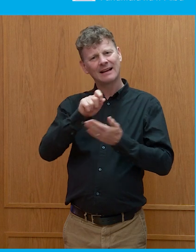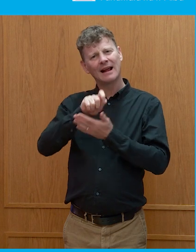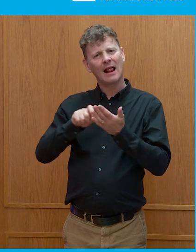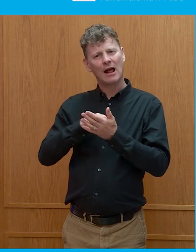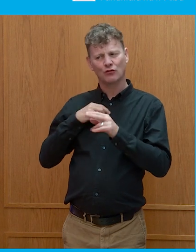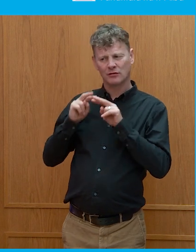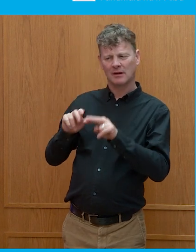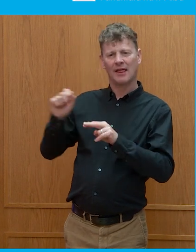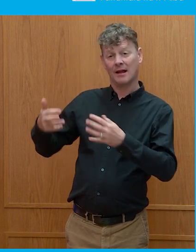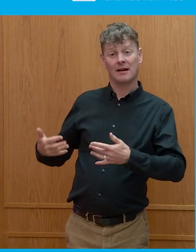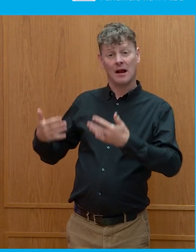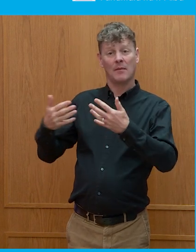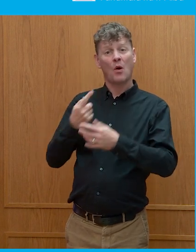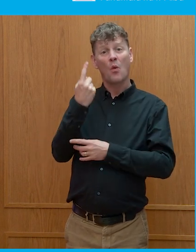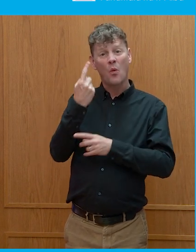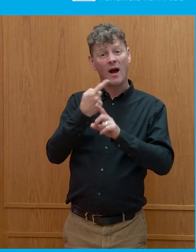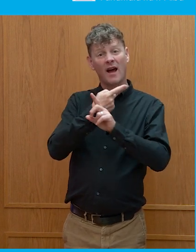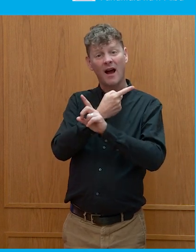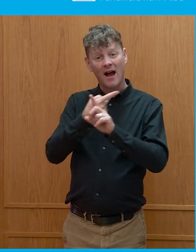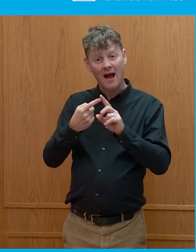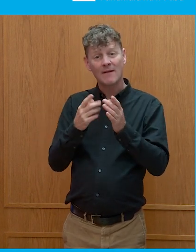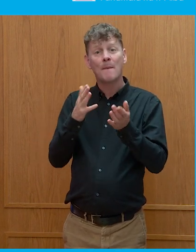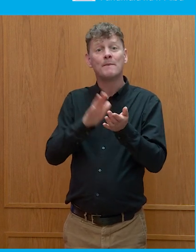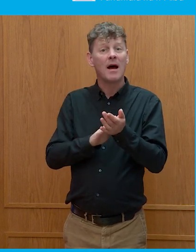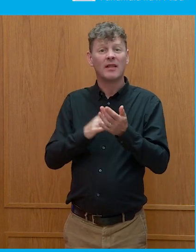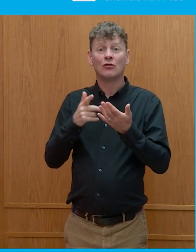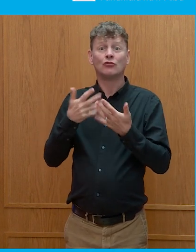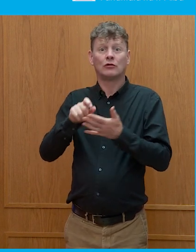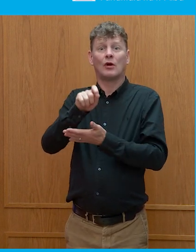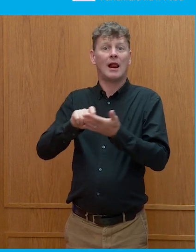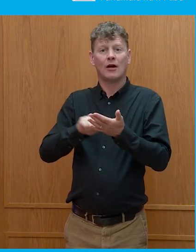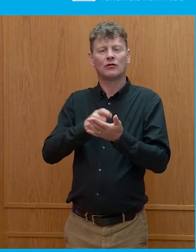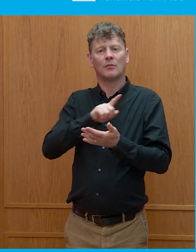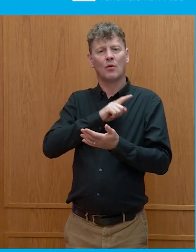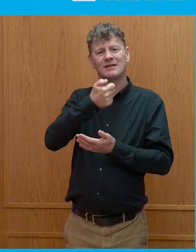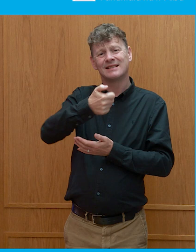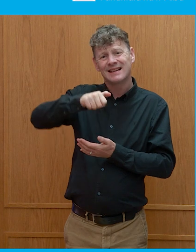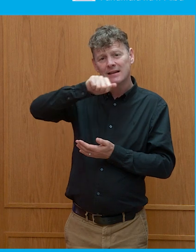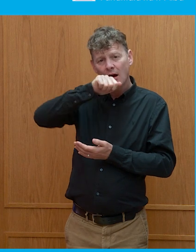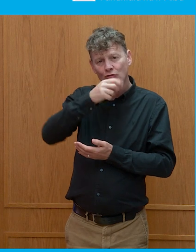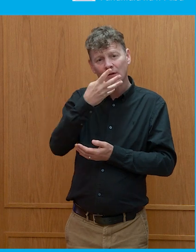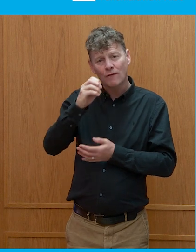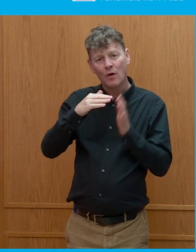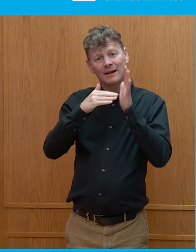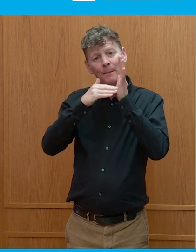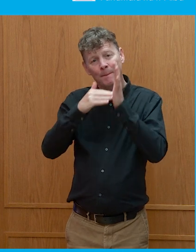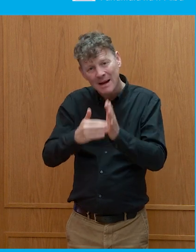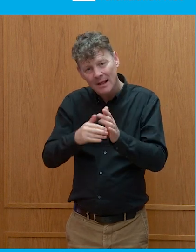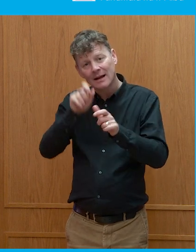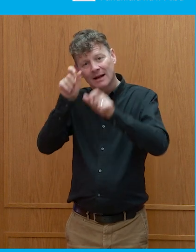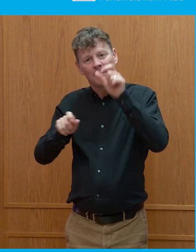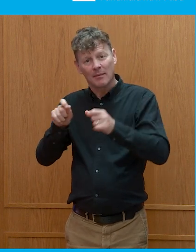It took a month and a half to conduct. There's 640 million people voted, and that's just